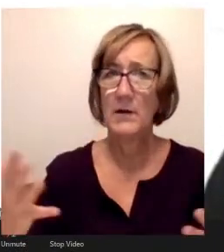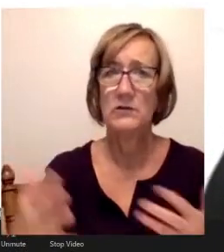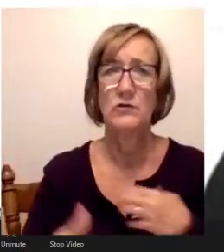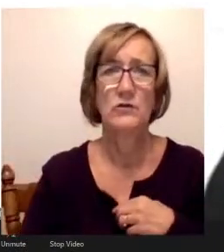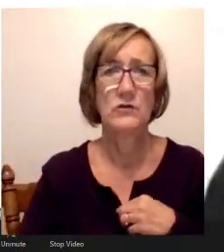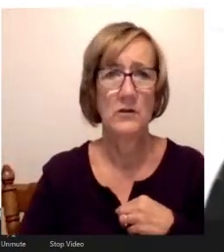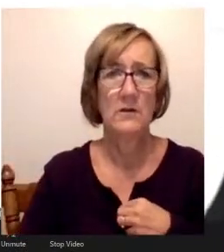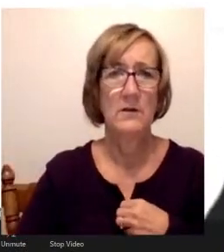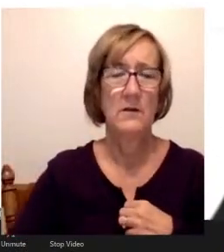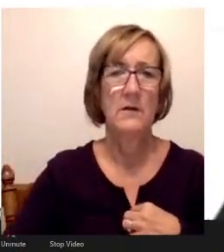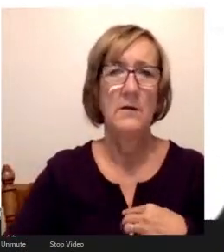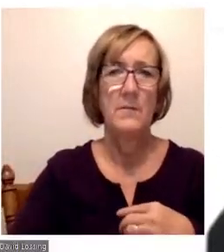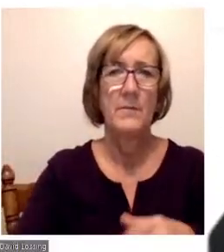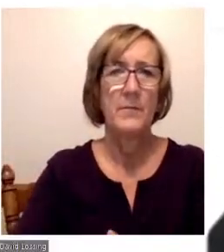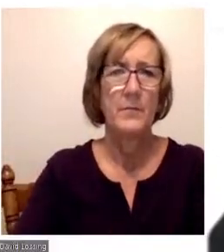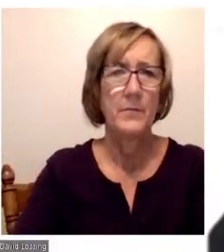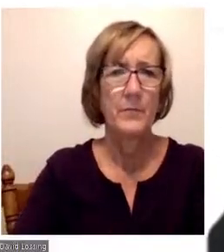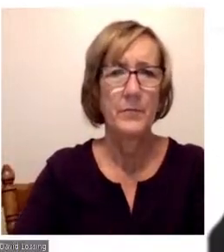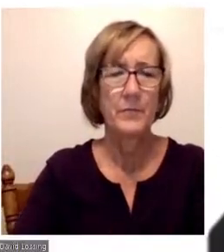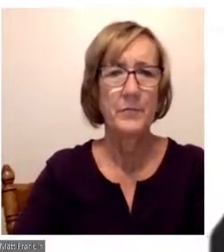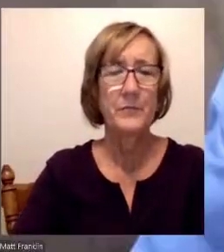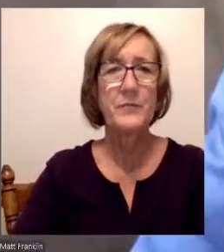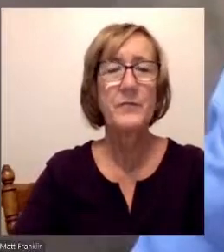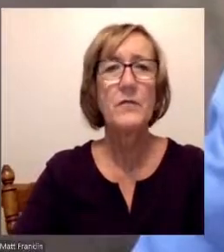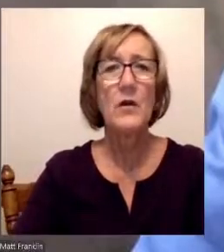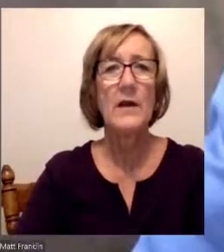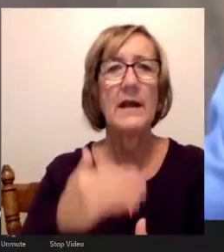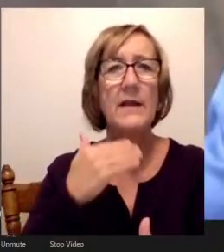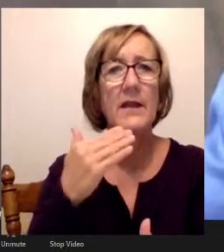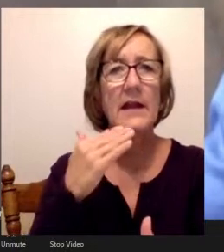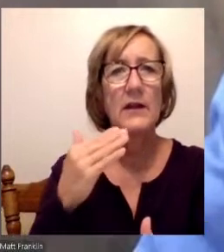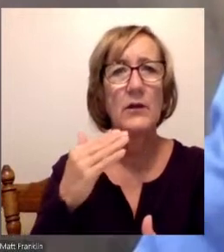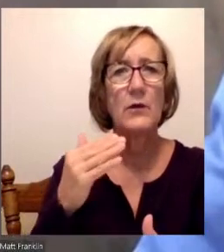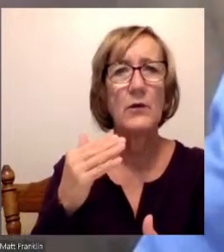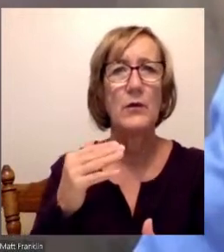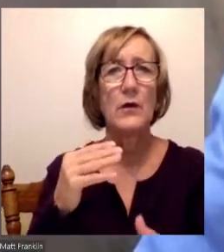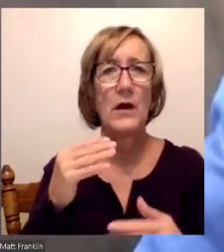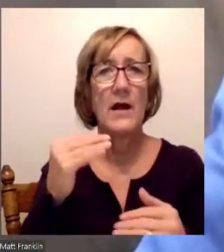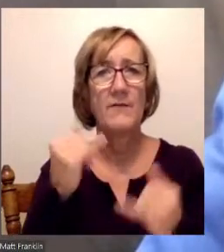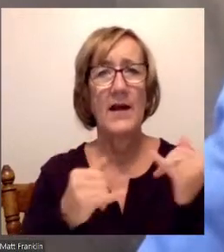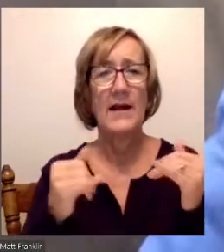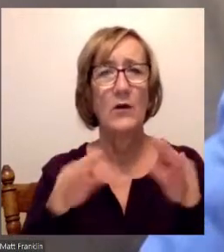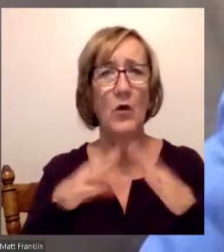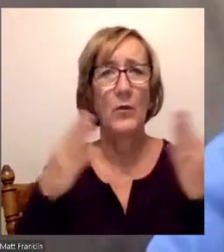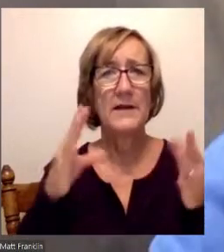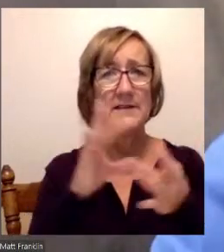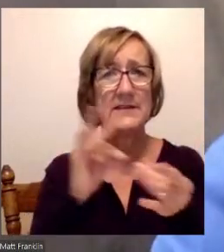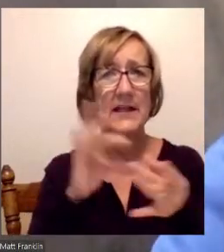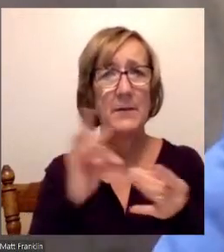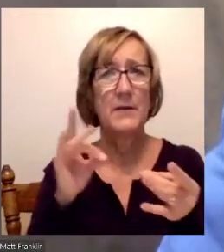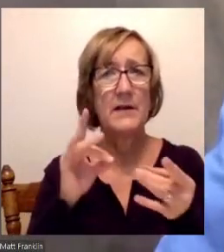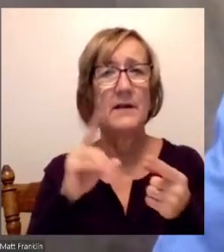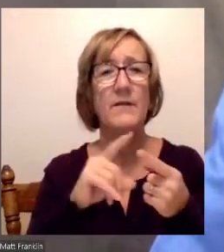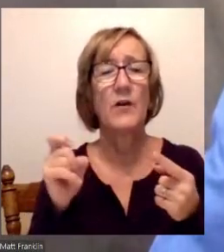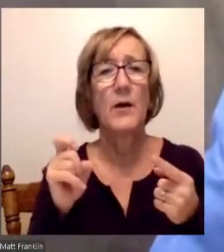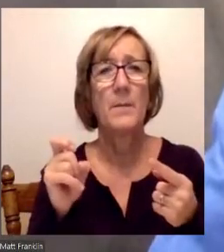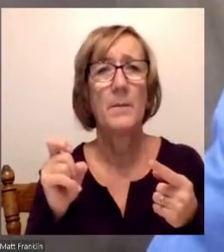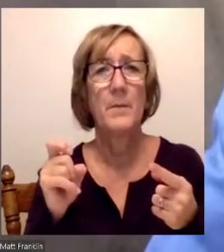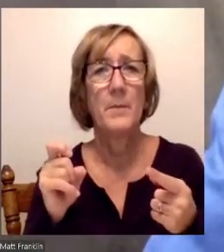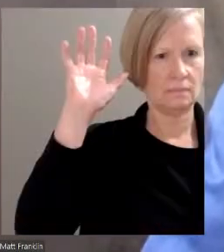you. All right, Mr. Lonson, thank you so much. And our final opening statement is going to come from Anupatad.